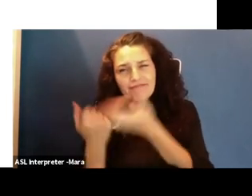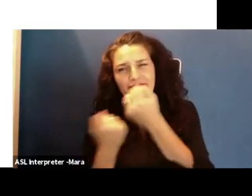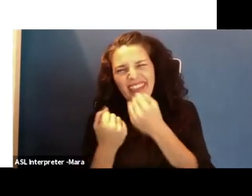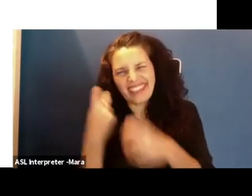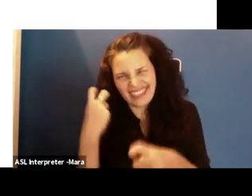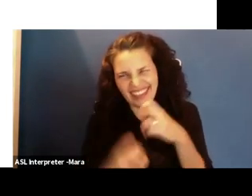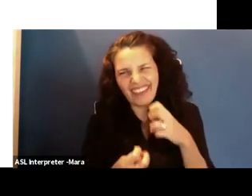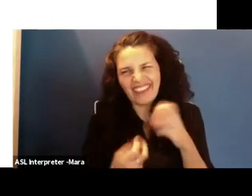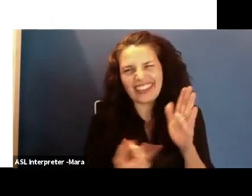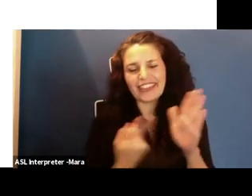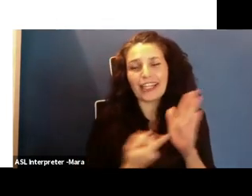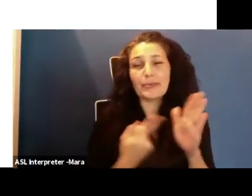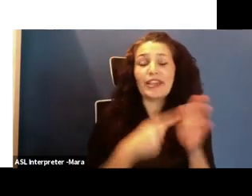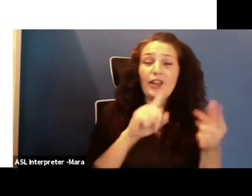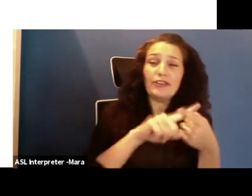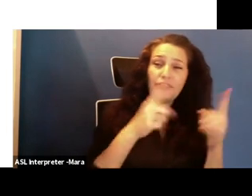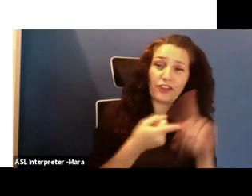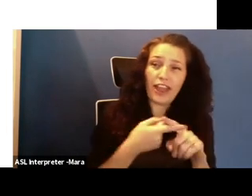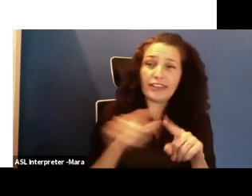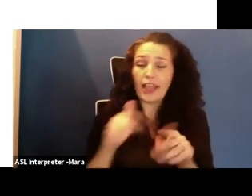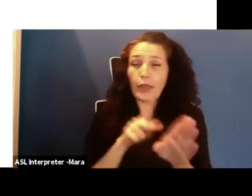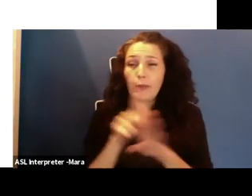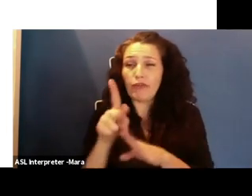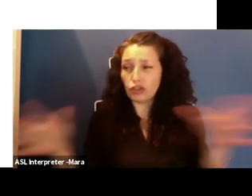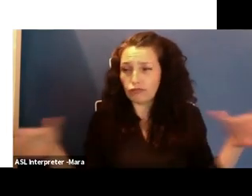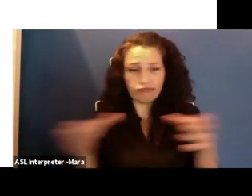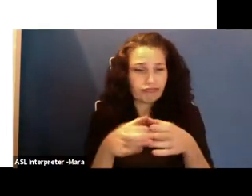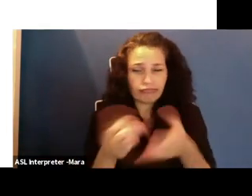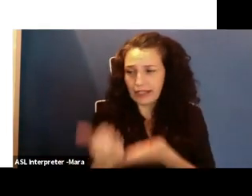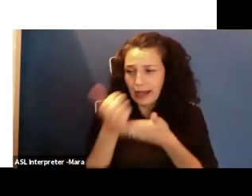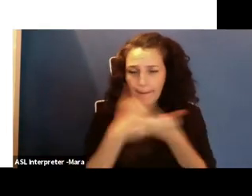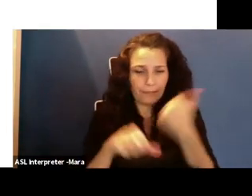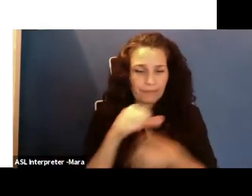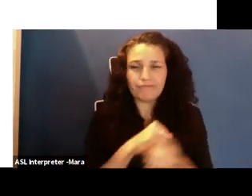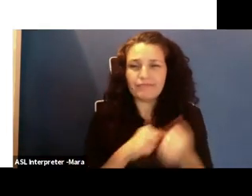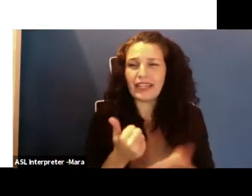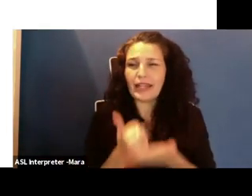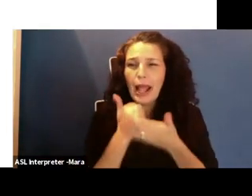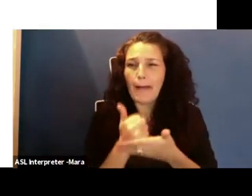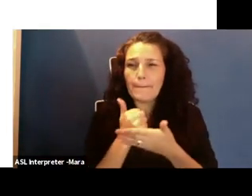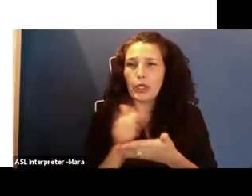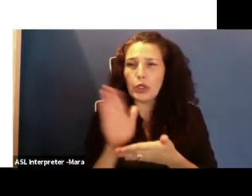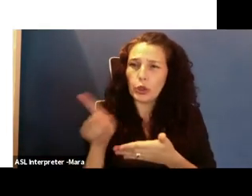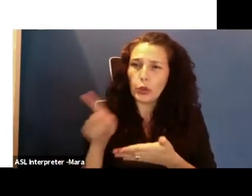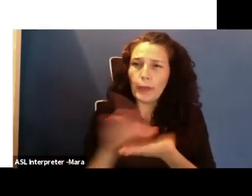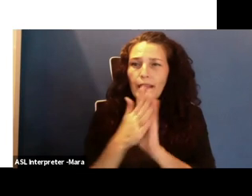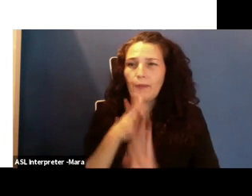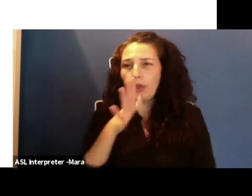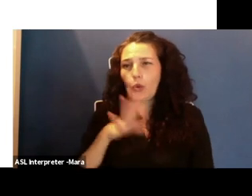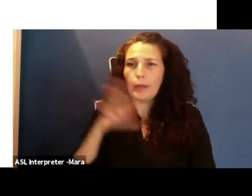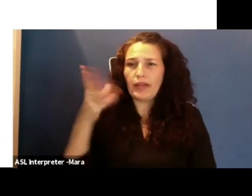other professionals that can help be there for you on your journey to tech or becoming that woman in tech.